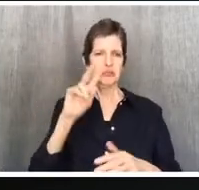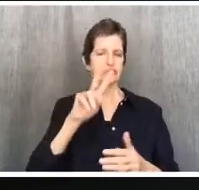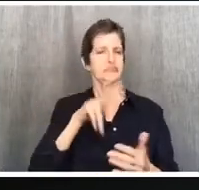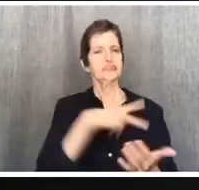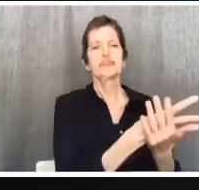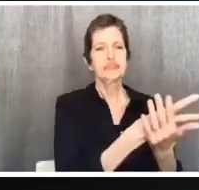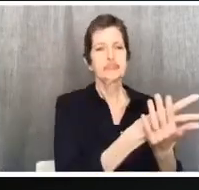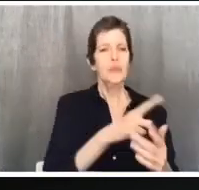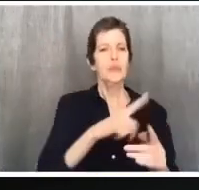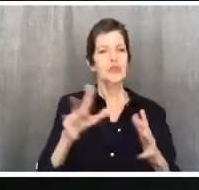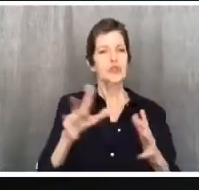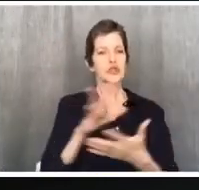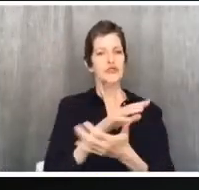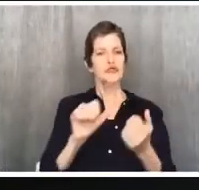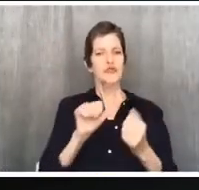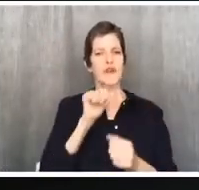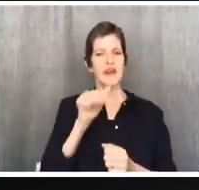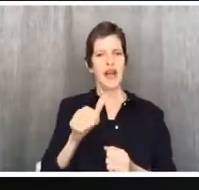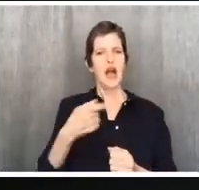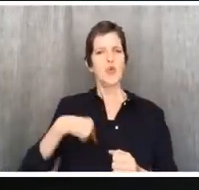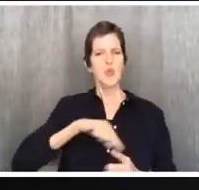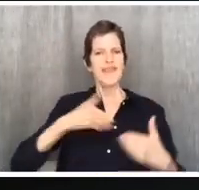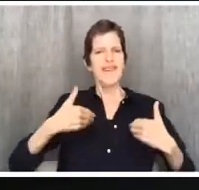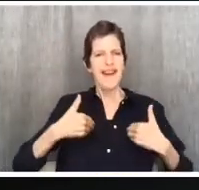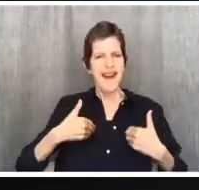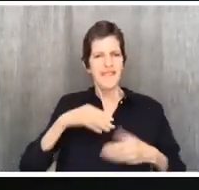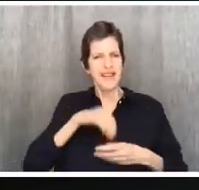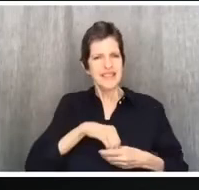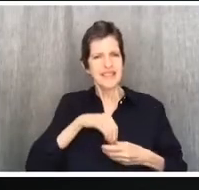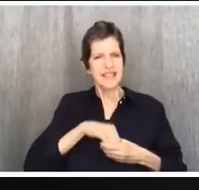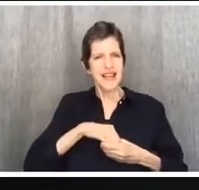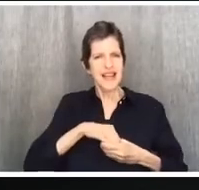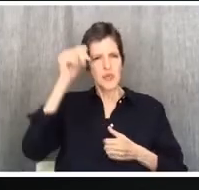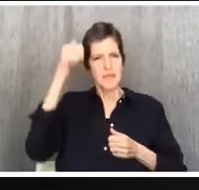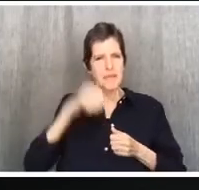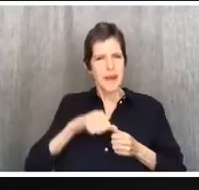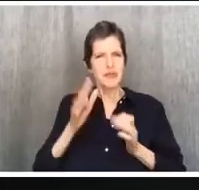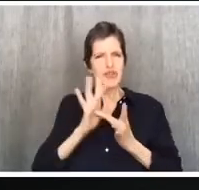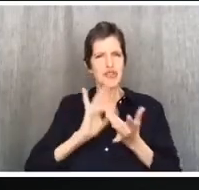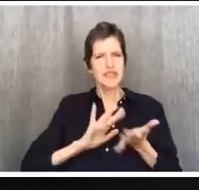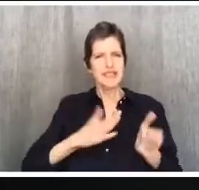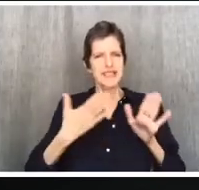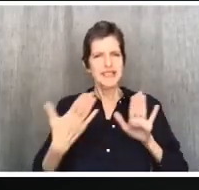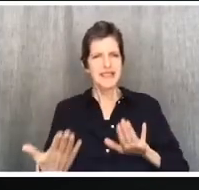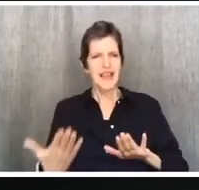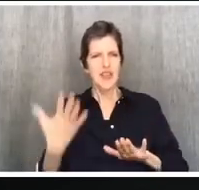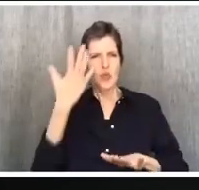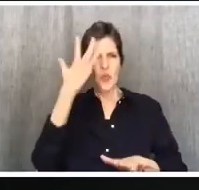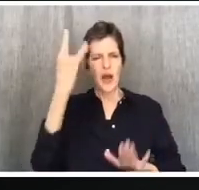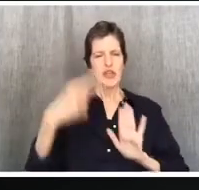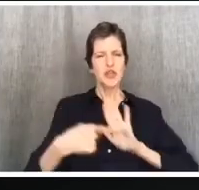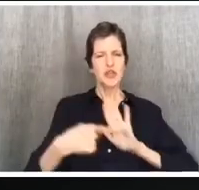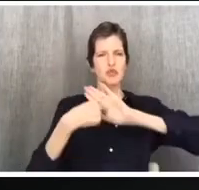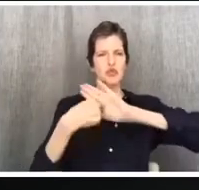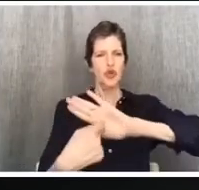carrying in the body the death of Jesus so that the life of Jesus may also be manifested in our bodies.